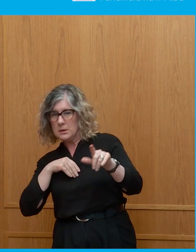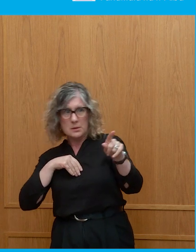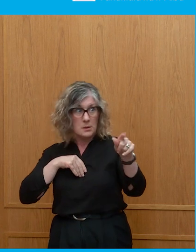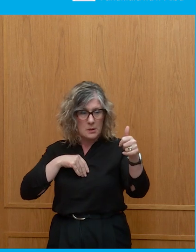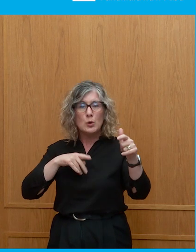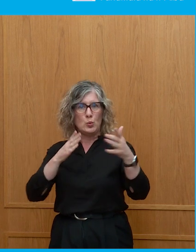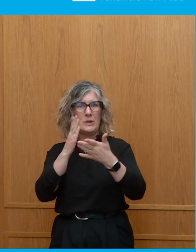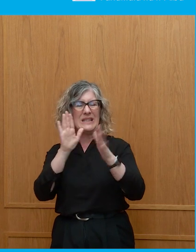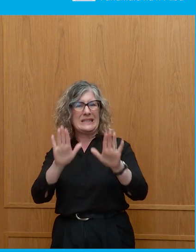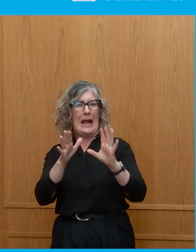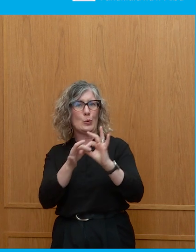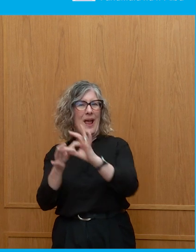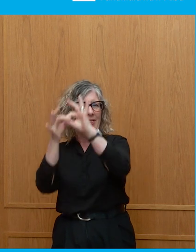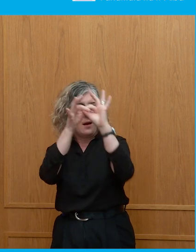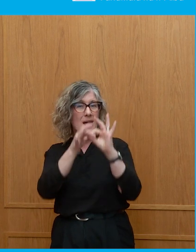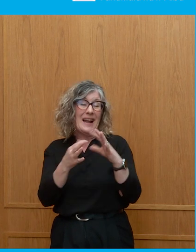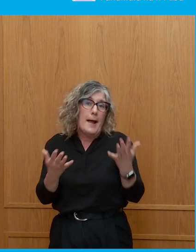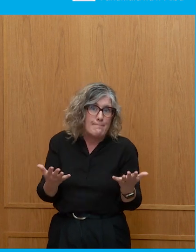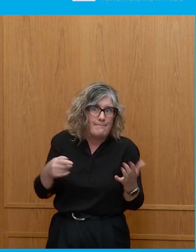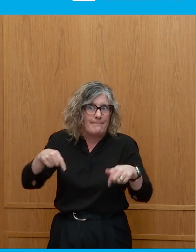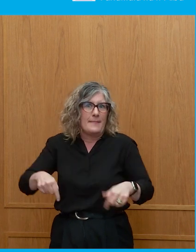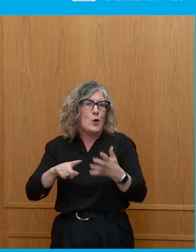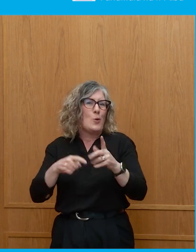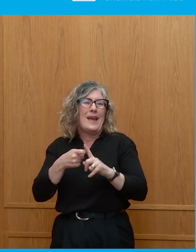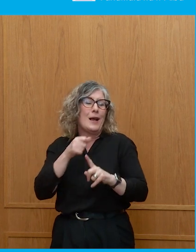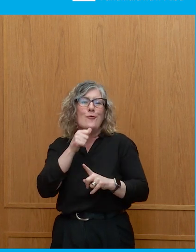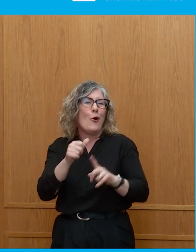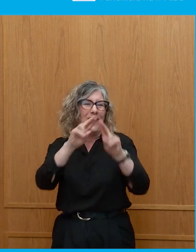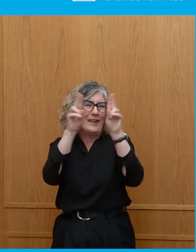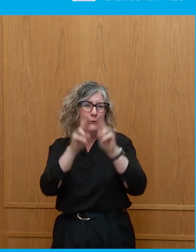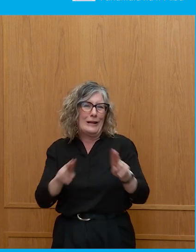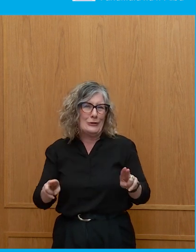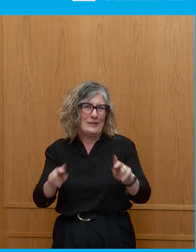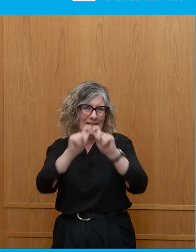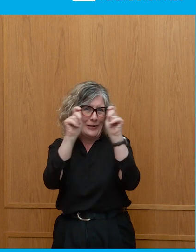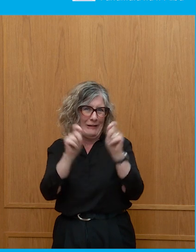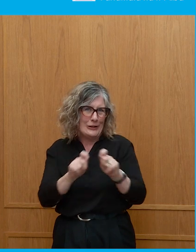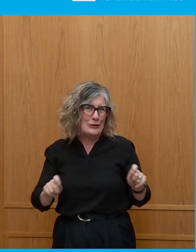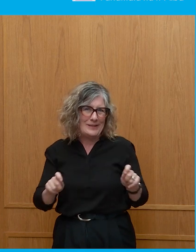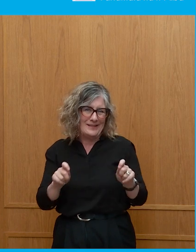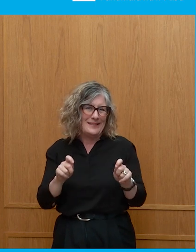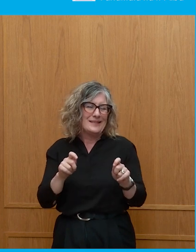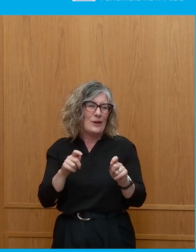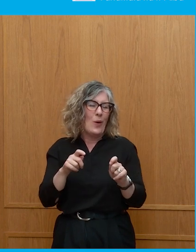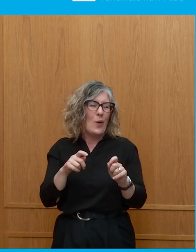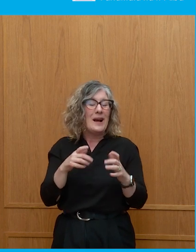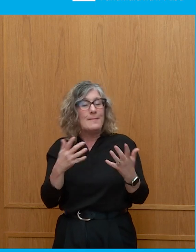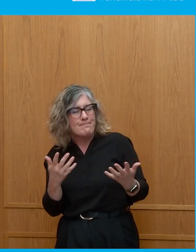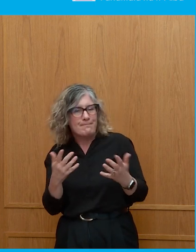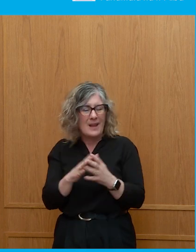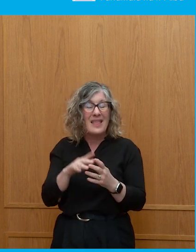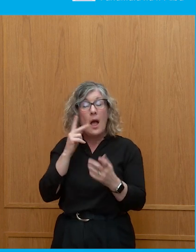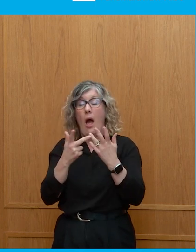of the ways in which the UK is not a federation, in other ways too, but in that sense. The other